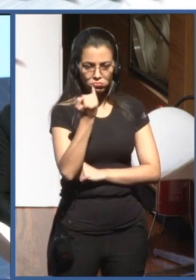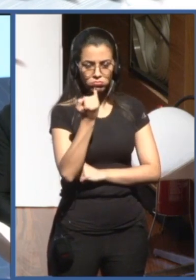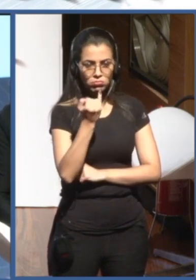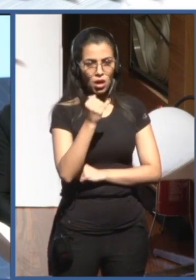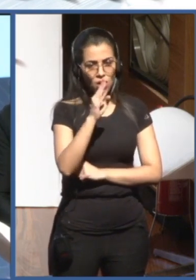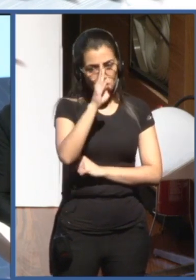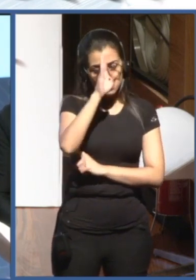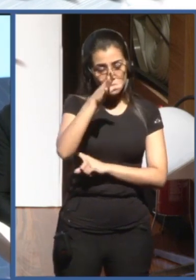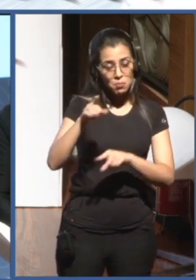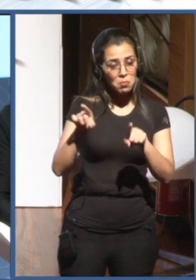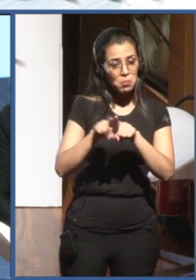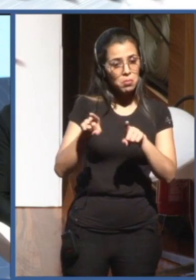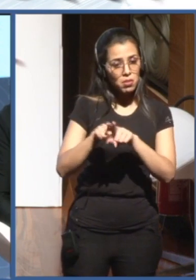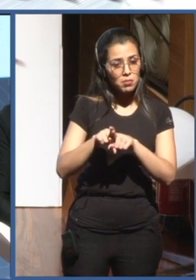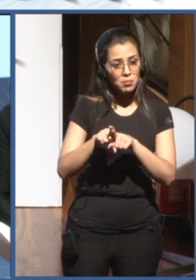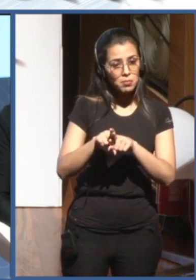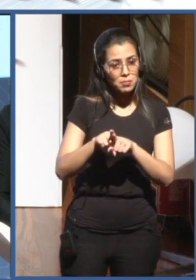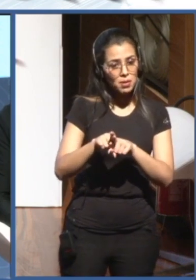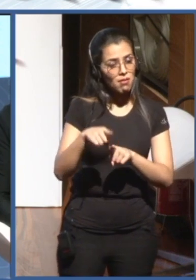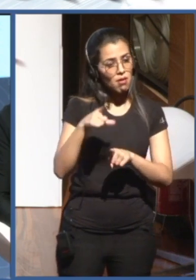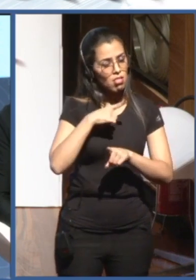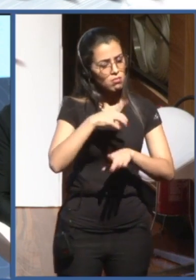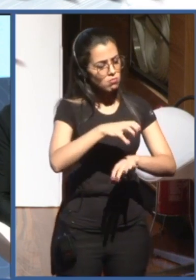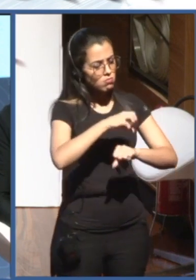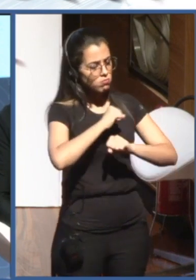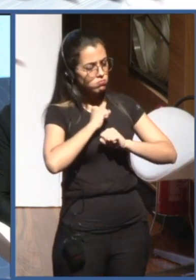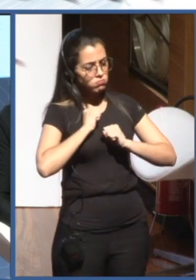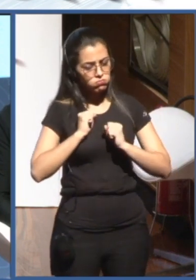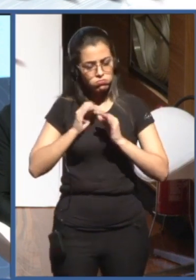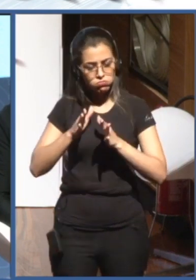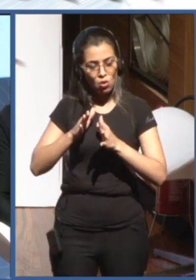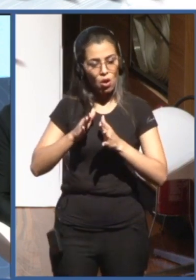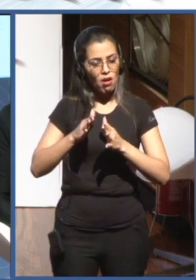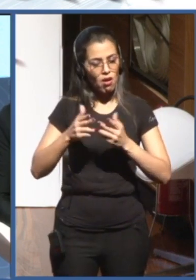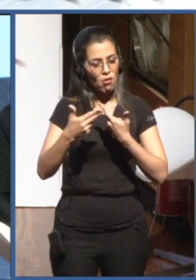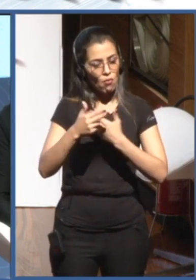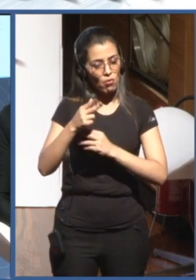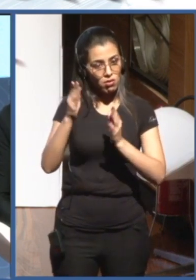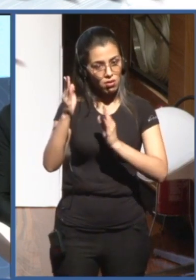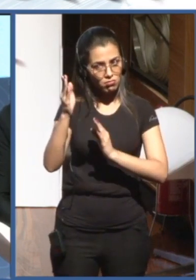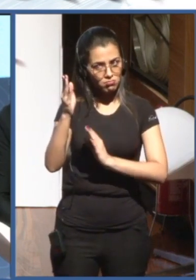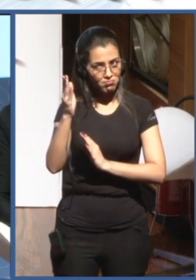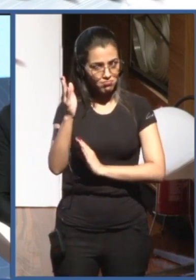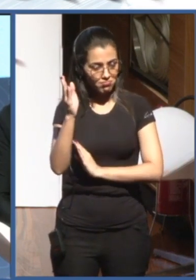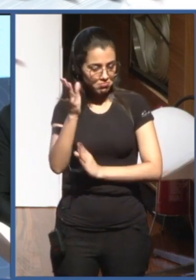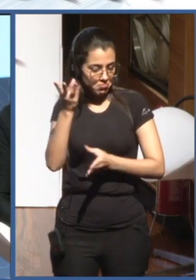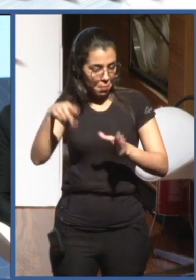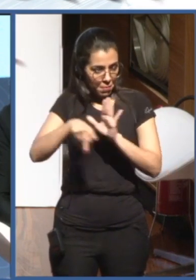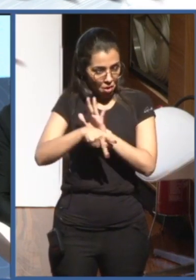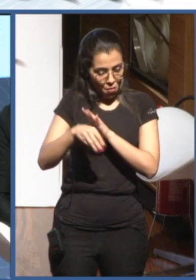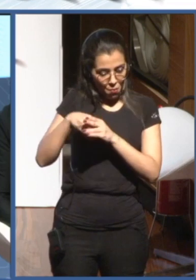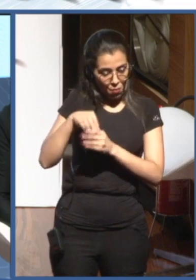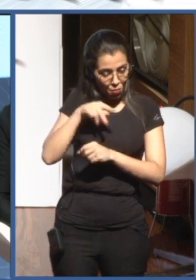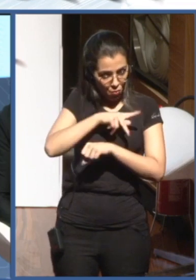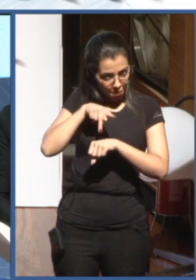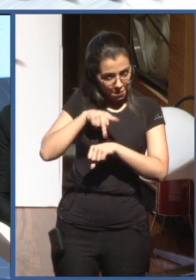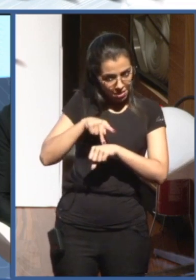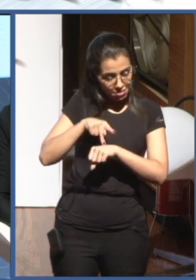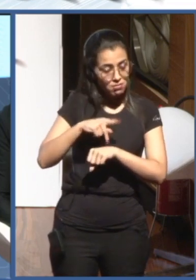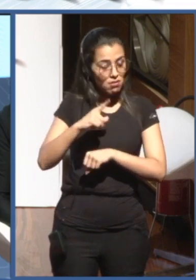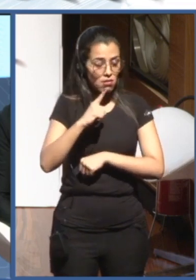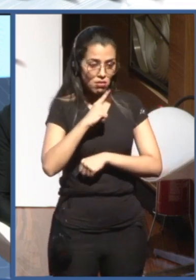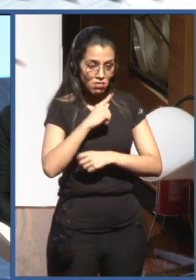international cooperation and the fact that beyond the OECD, we now have these eight non-member countries. And as was pointed out by Sasha,